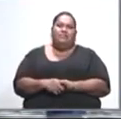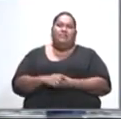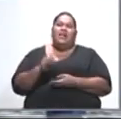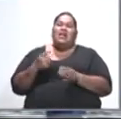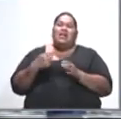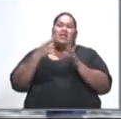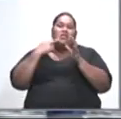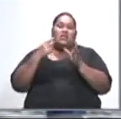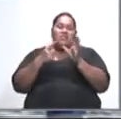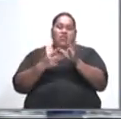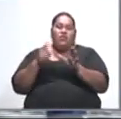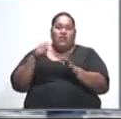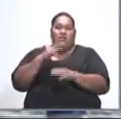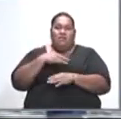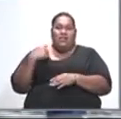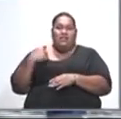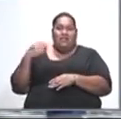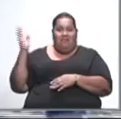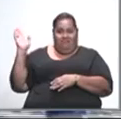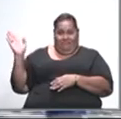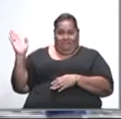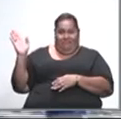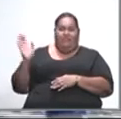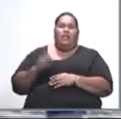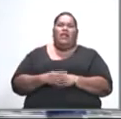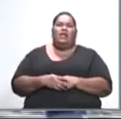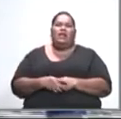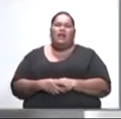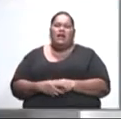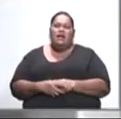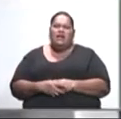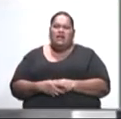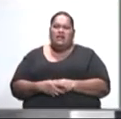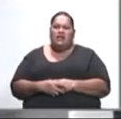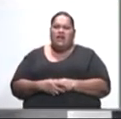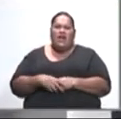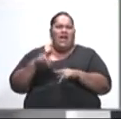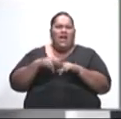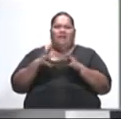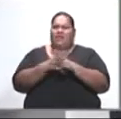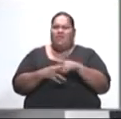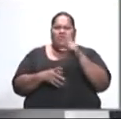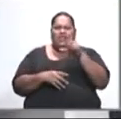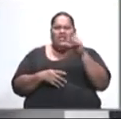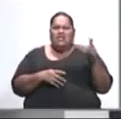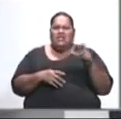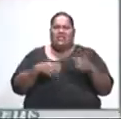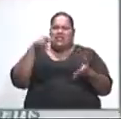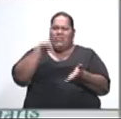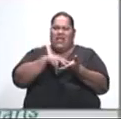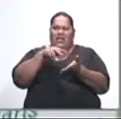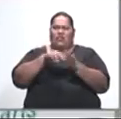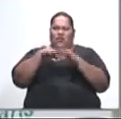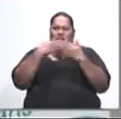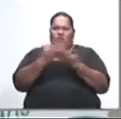an announcement made by the Minister for Women, Children and Social Protection, Linda Tambuya, the Fiji Women's Crisis Centre stands together with the Fiji